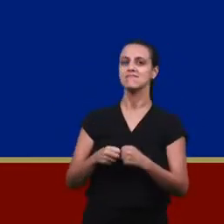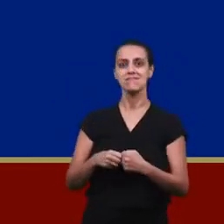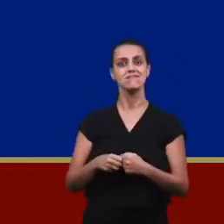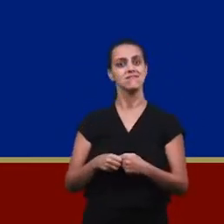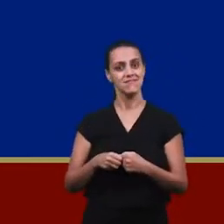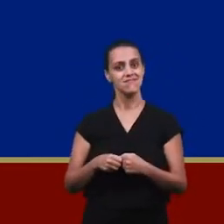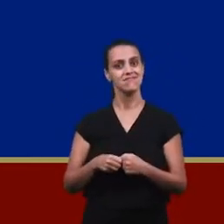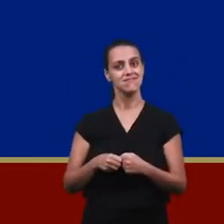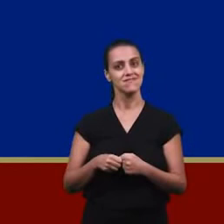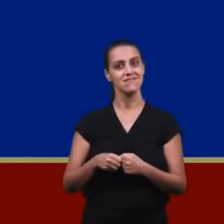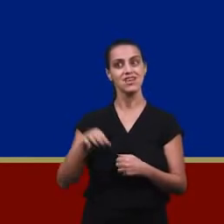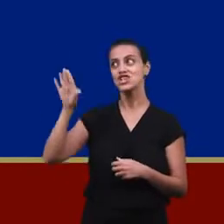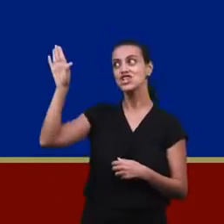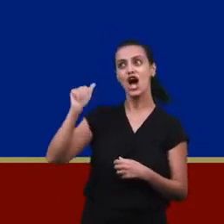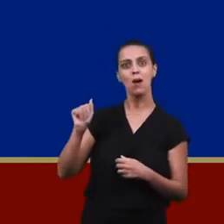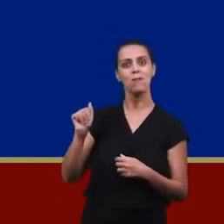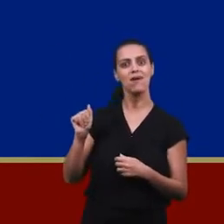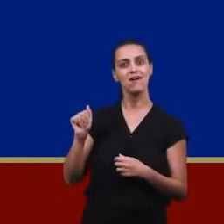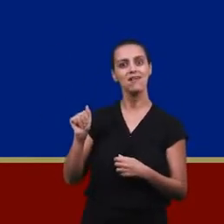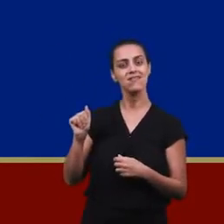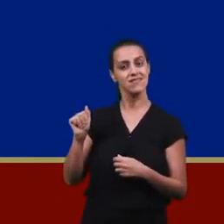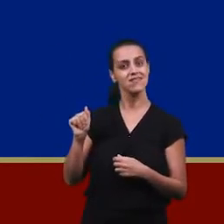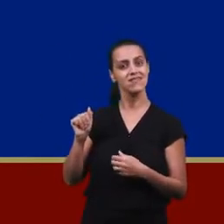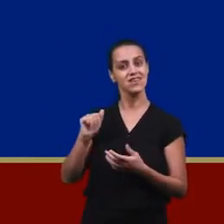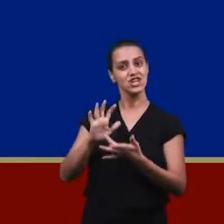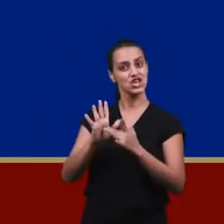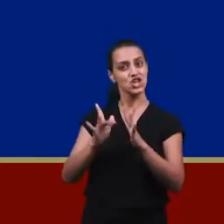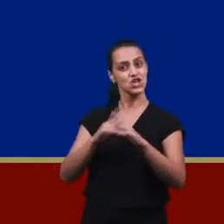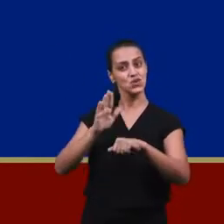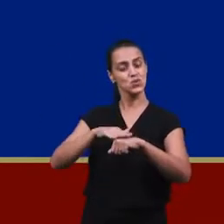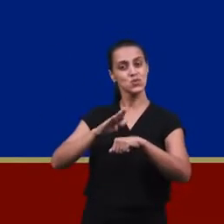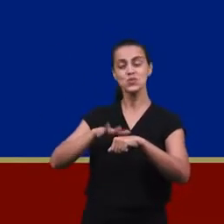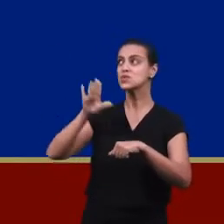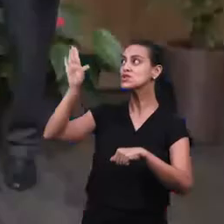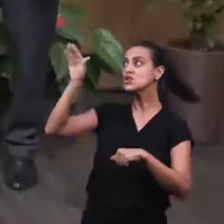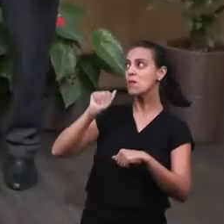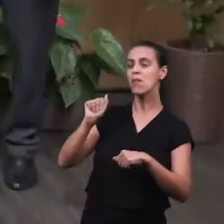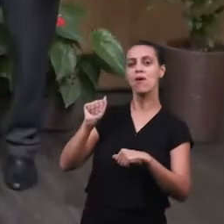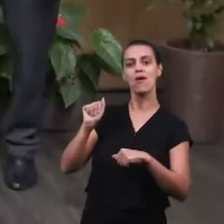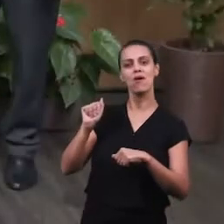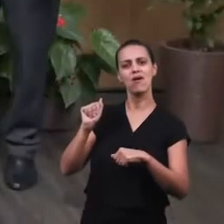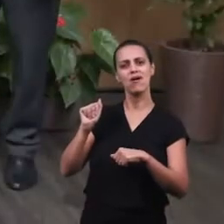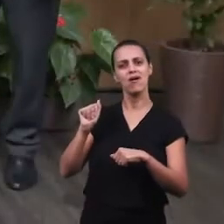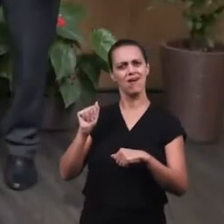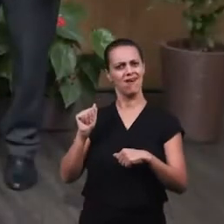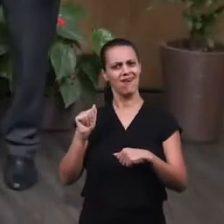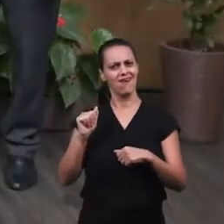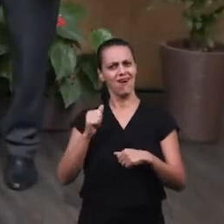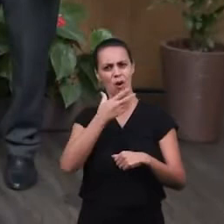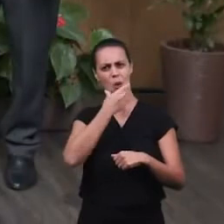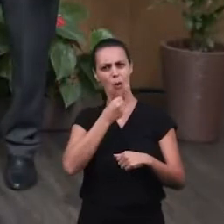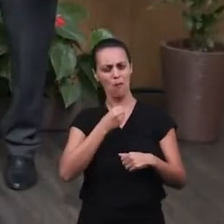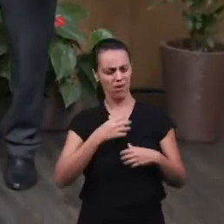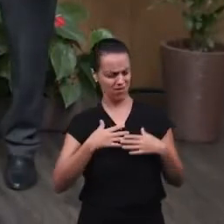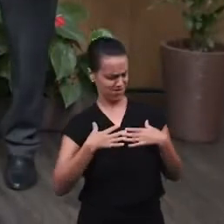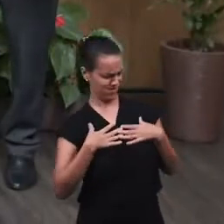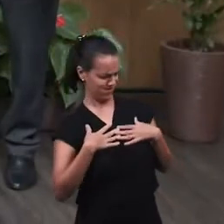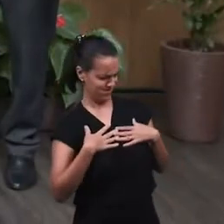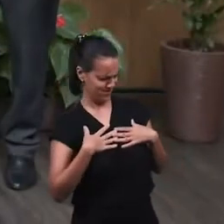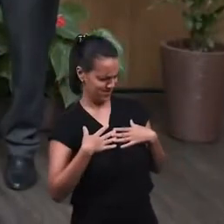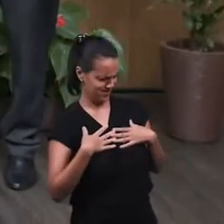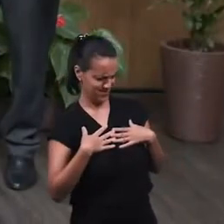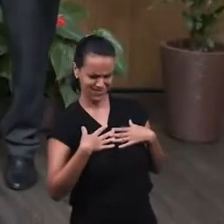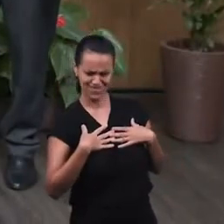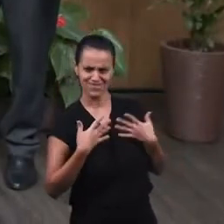So the calling for salvation was made by Jesus. What a wonderful surprise for Zacchaeus. He wasn't